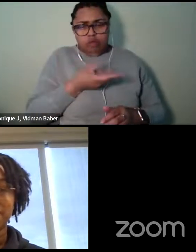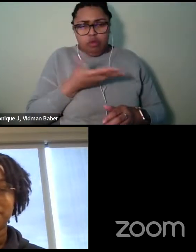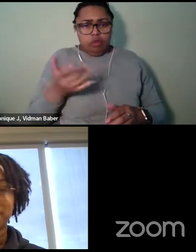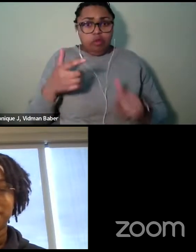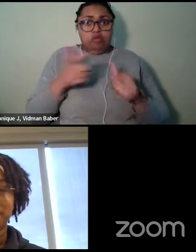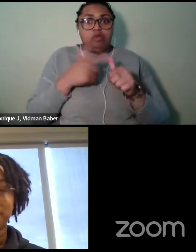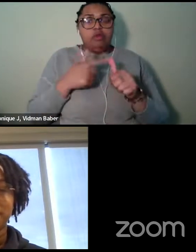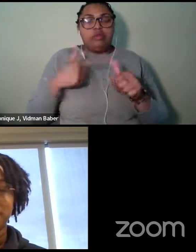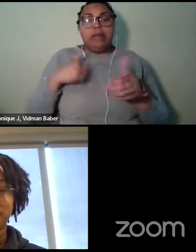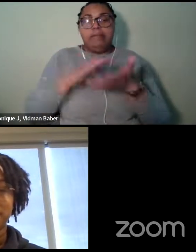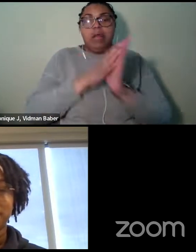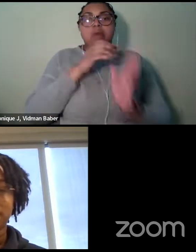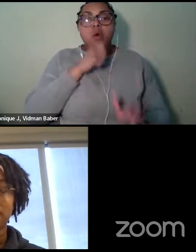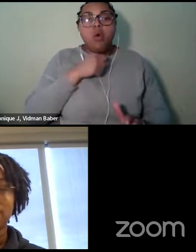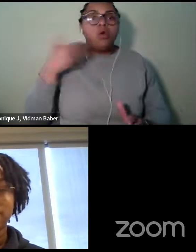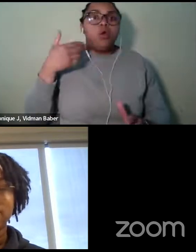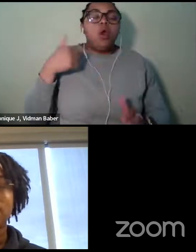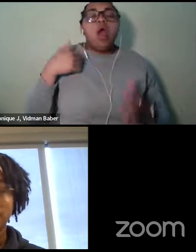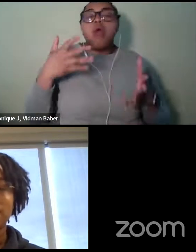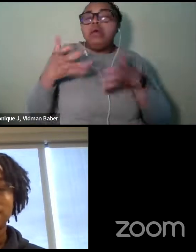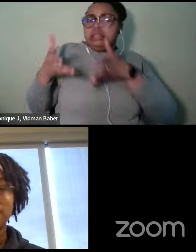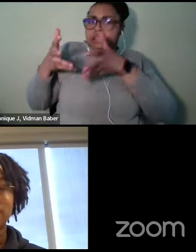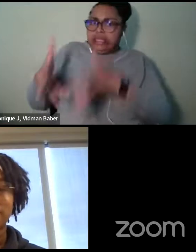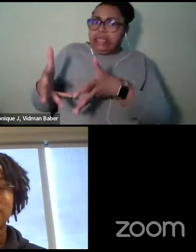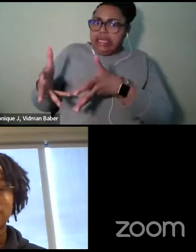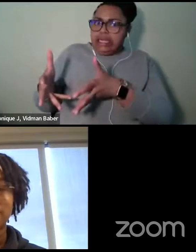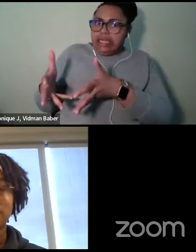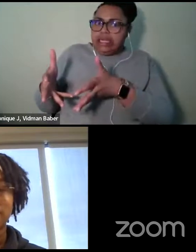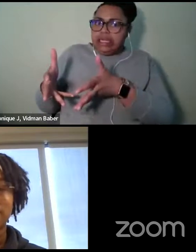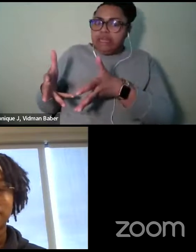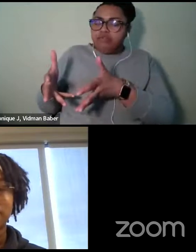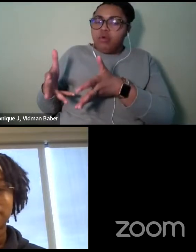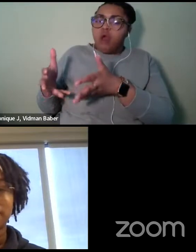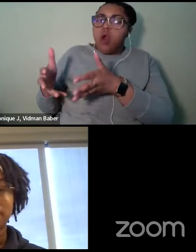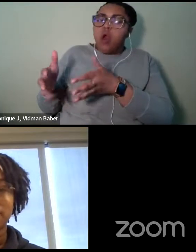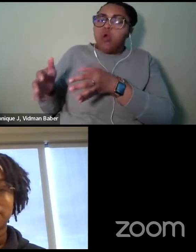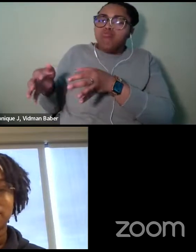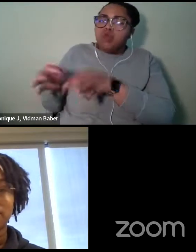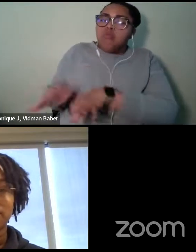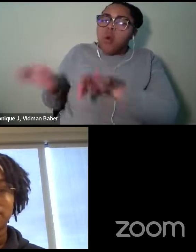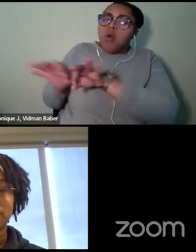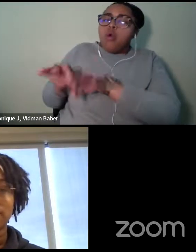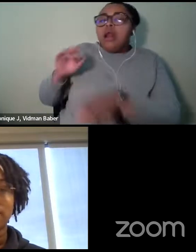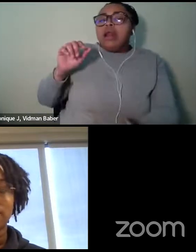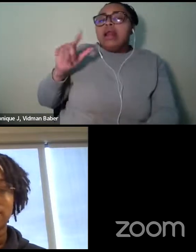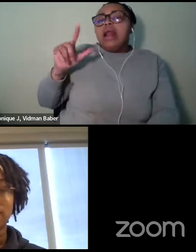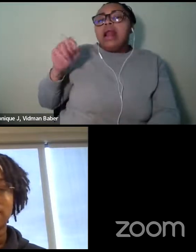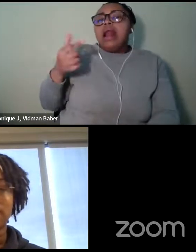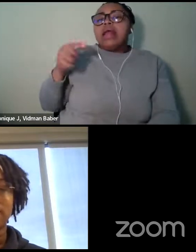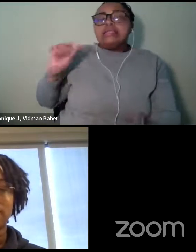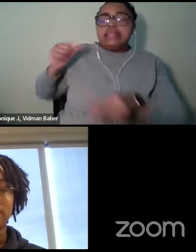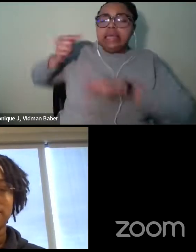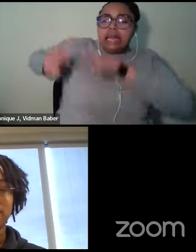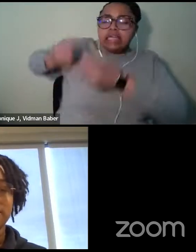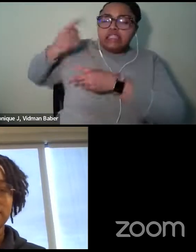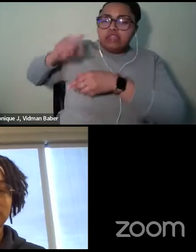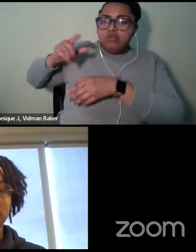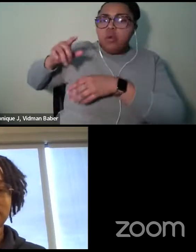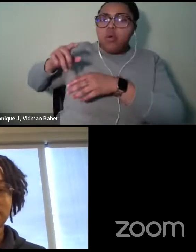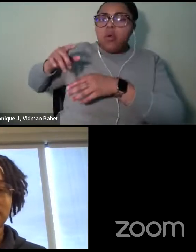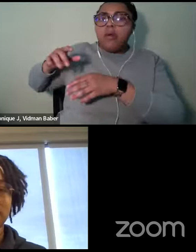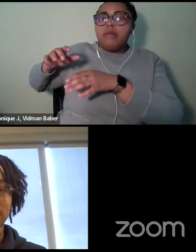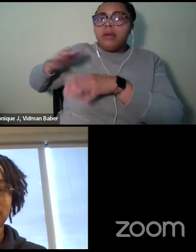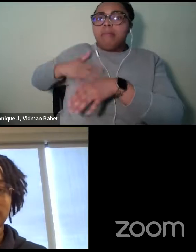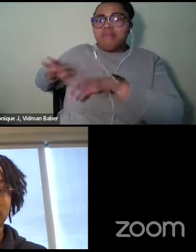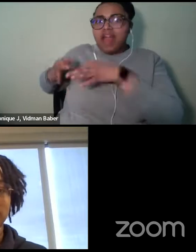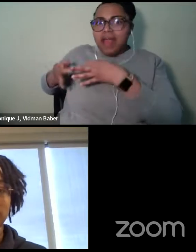leave a legacy in terms of the kind of books that I left for children. And so the issues that were the most important